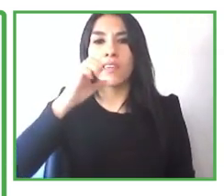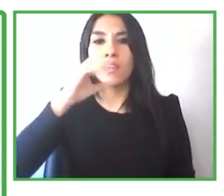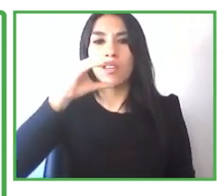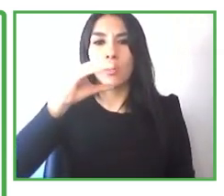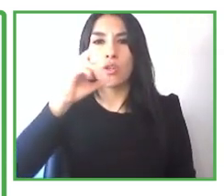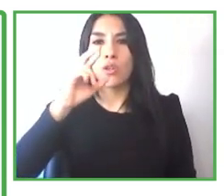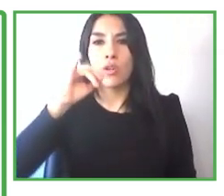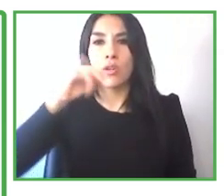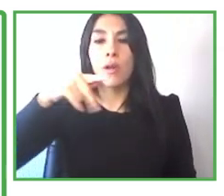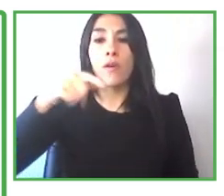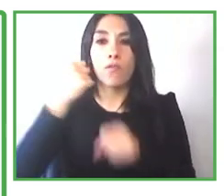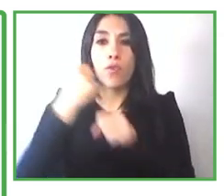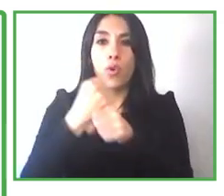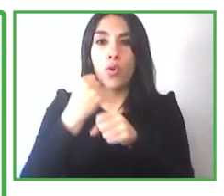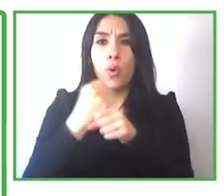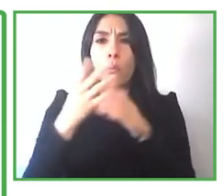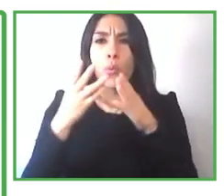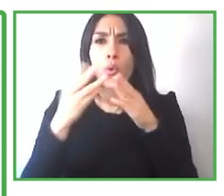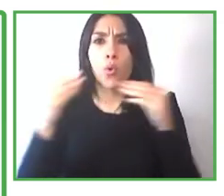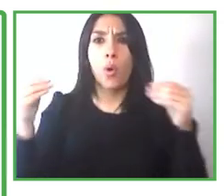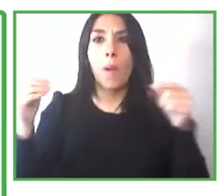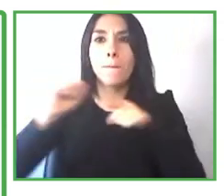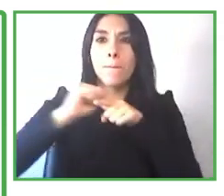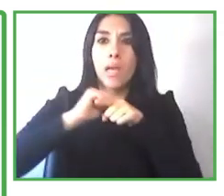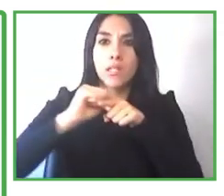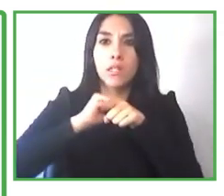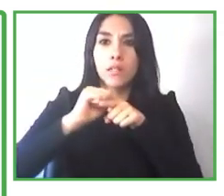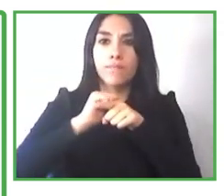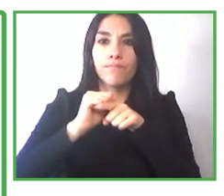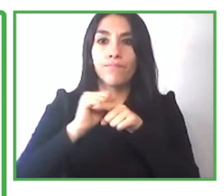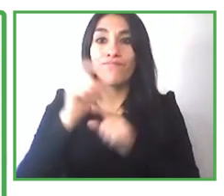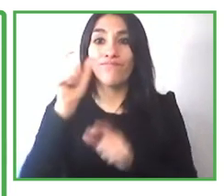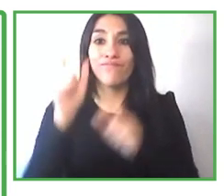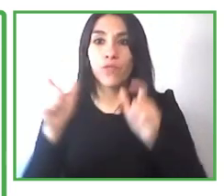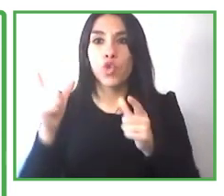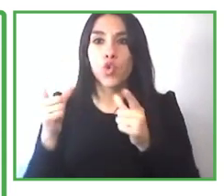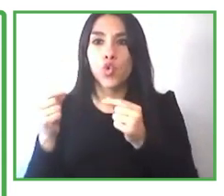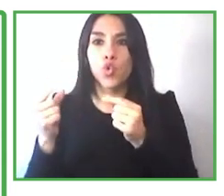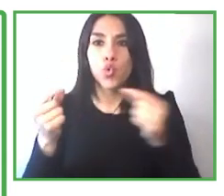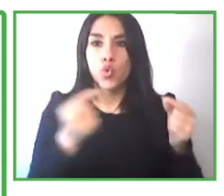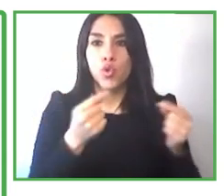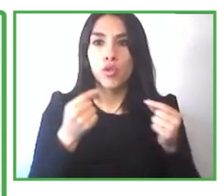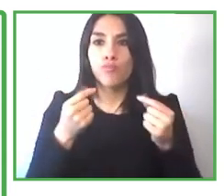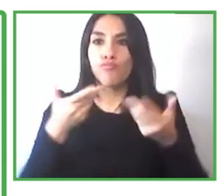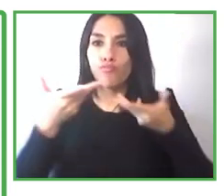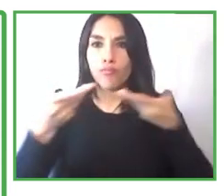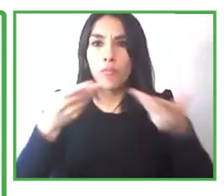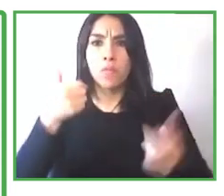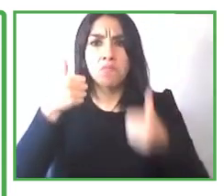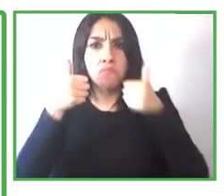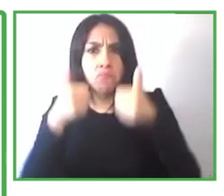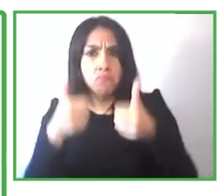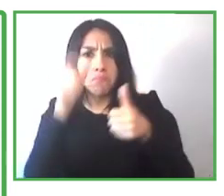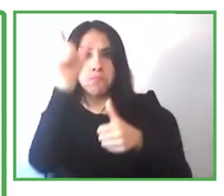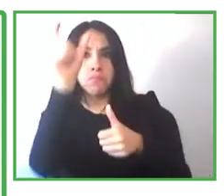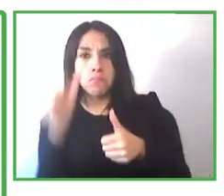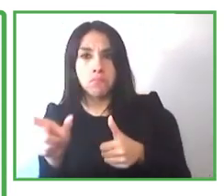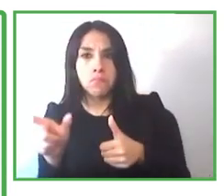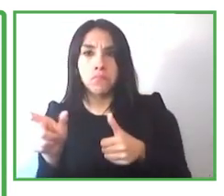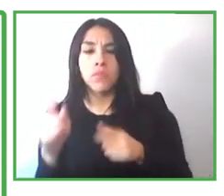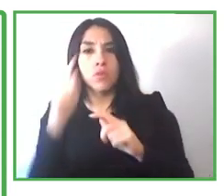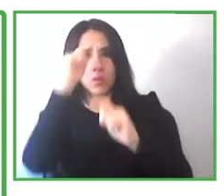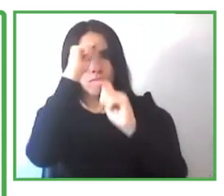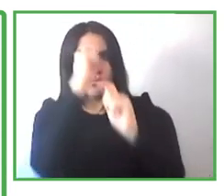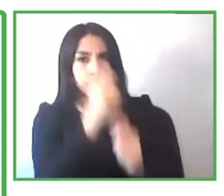the individual person to the role that is best suited to their skills and to their abilities and that's really really important to